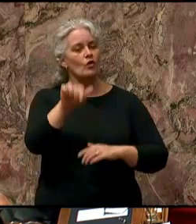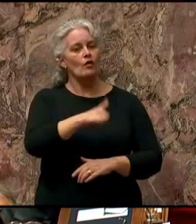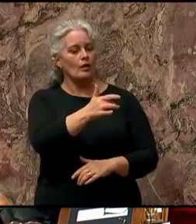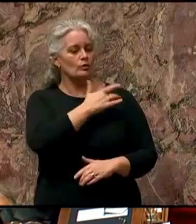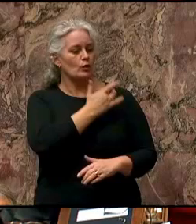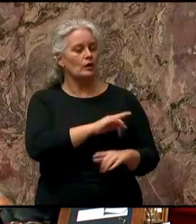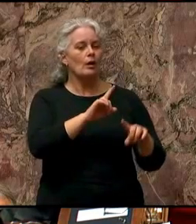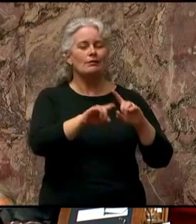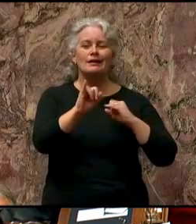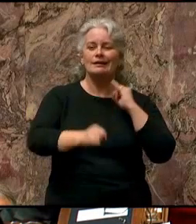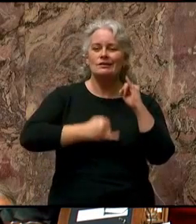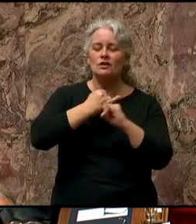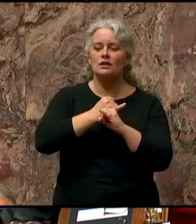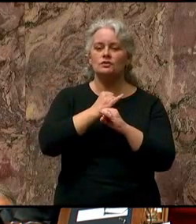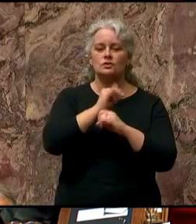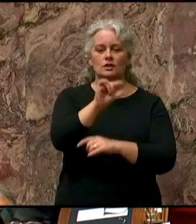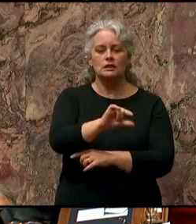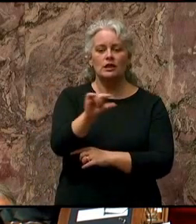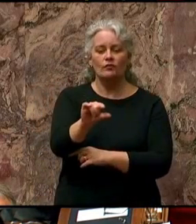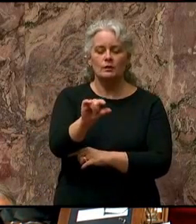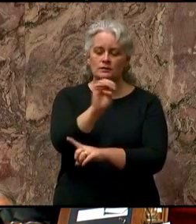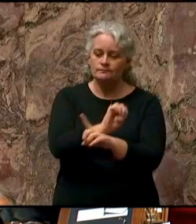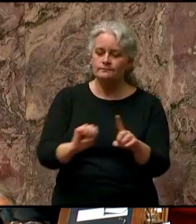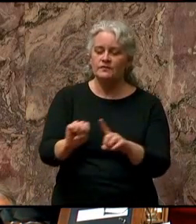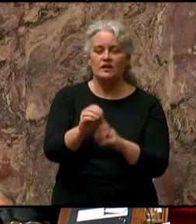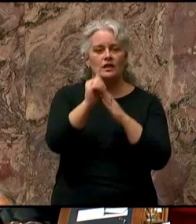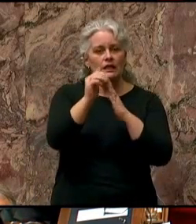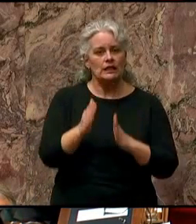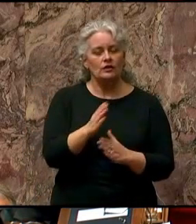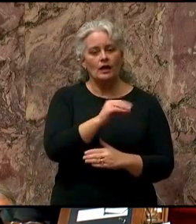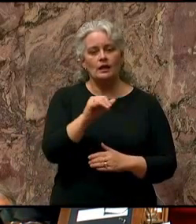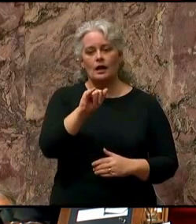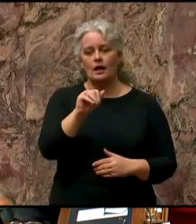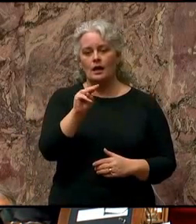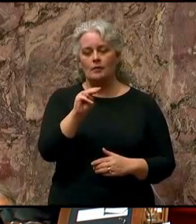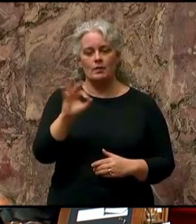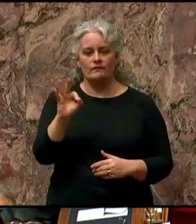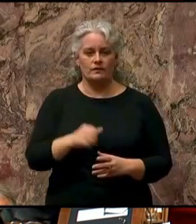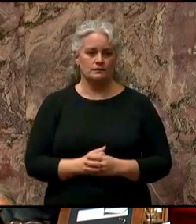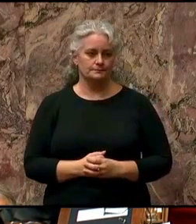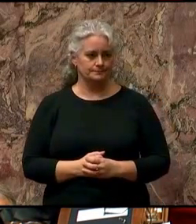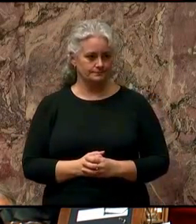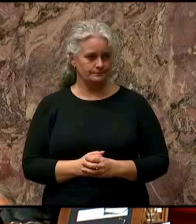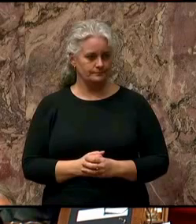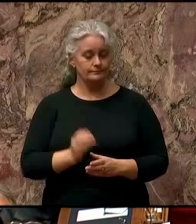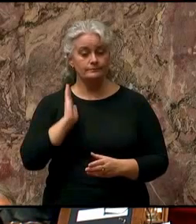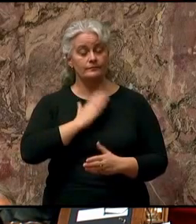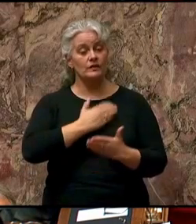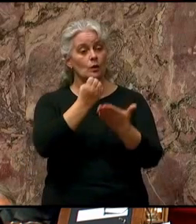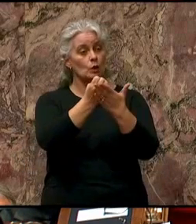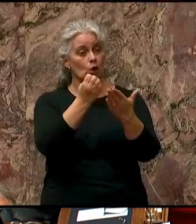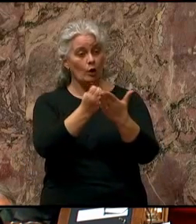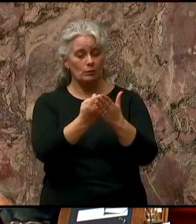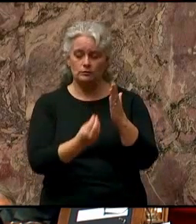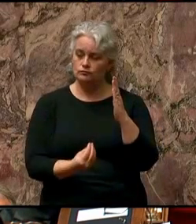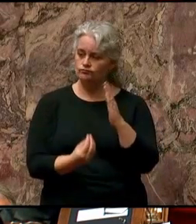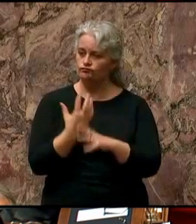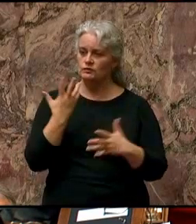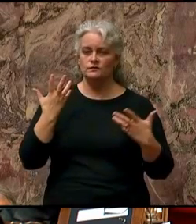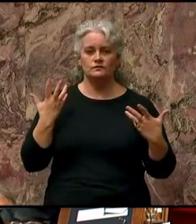international governments, environmental leaders, and the IMF. Our economy has grown.